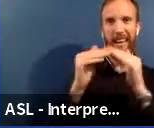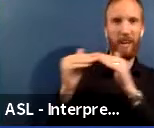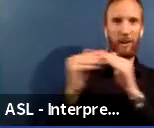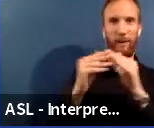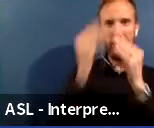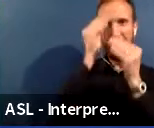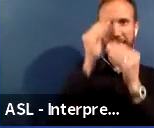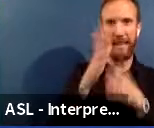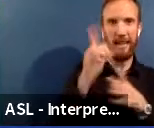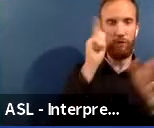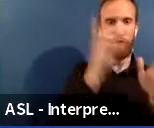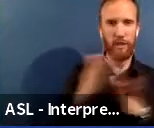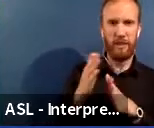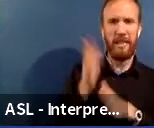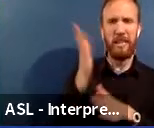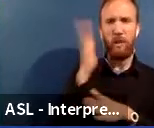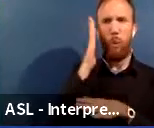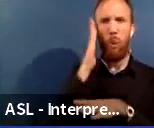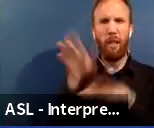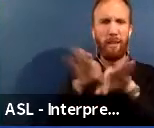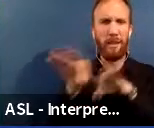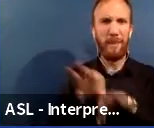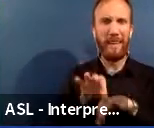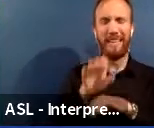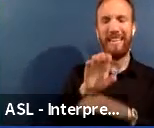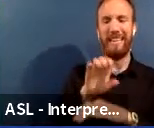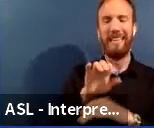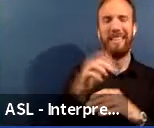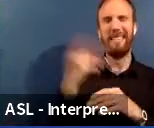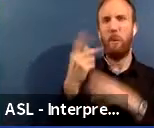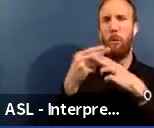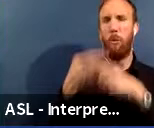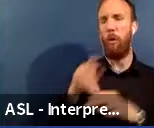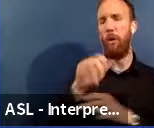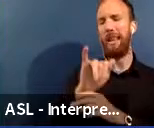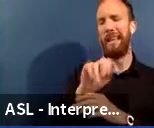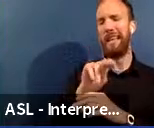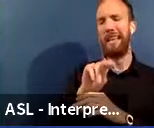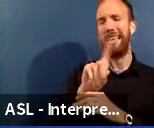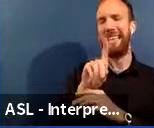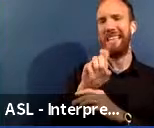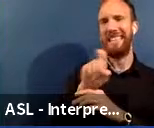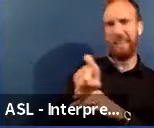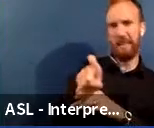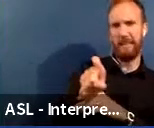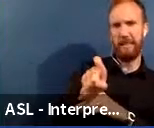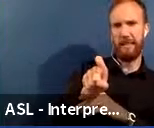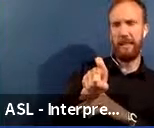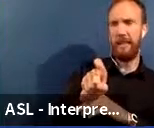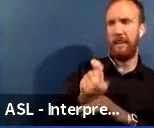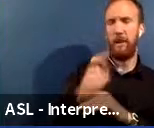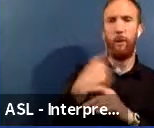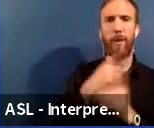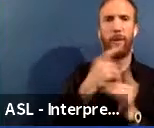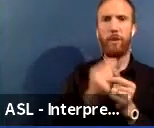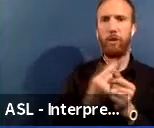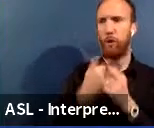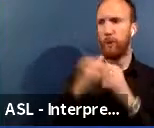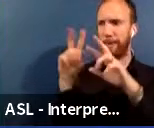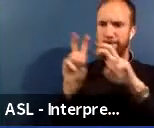called indexing and equity indexing to ensure that some of our communities who are hardest hit or who have been